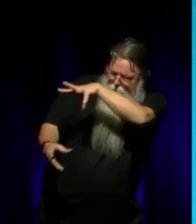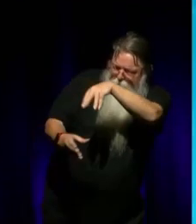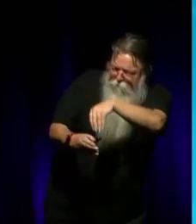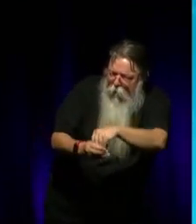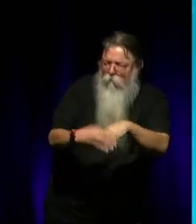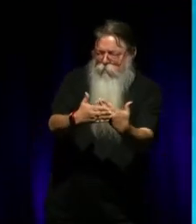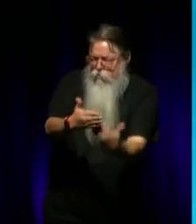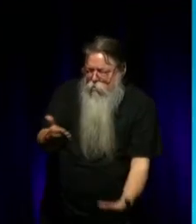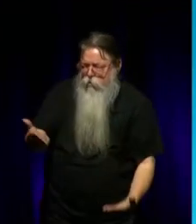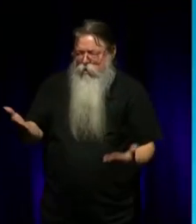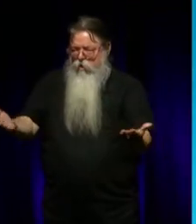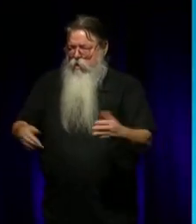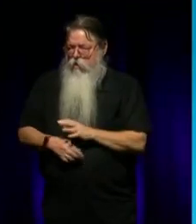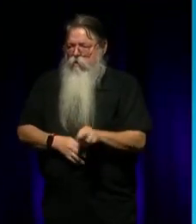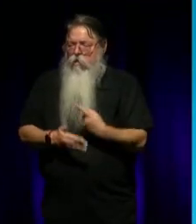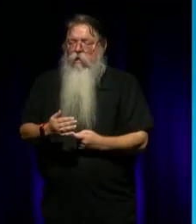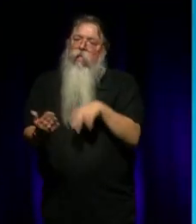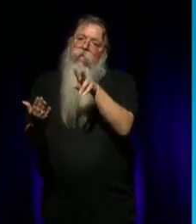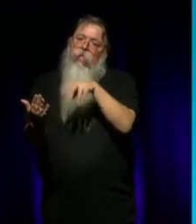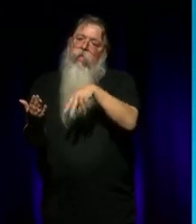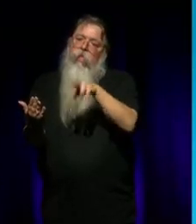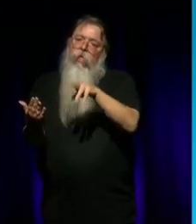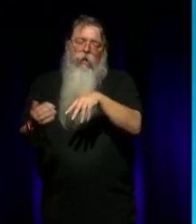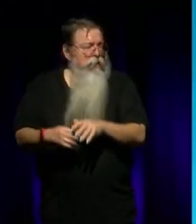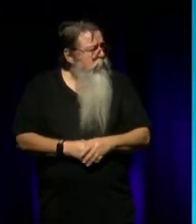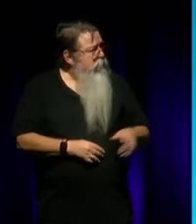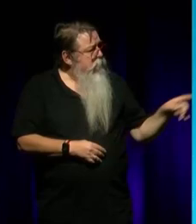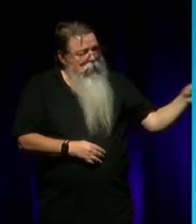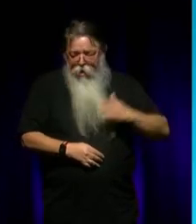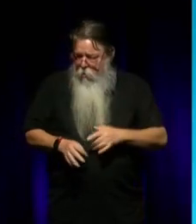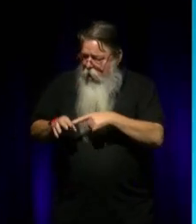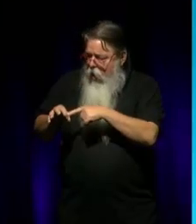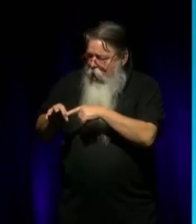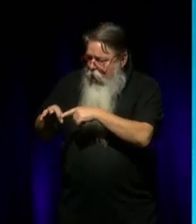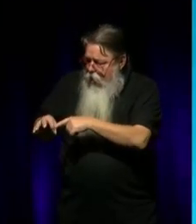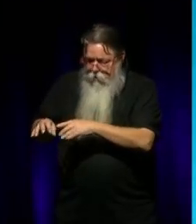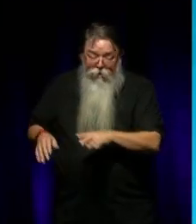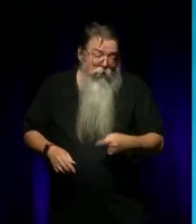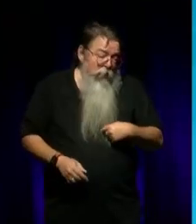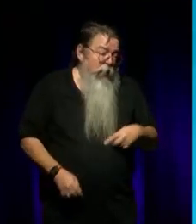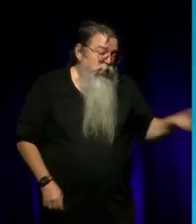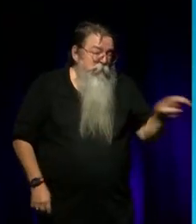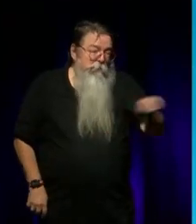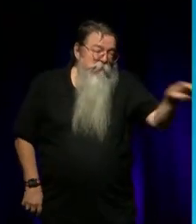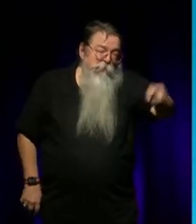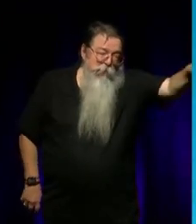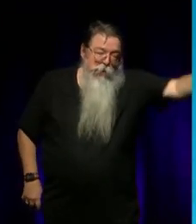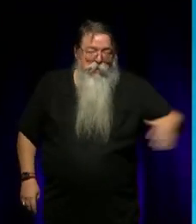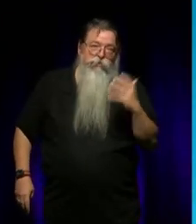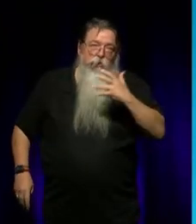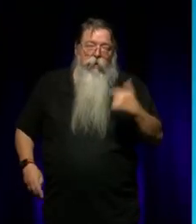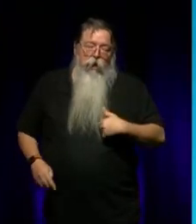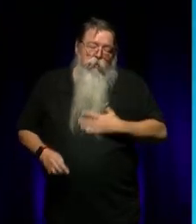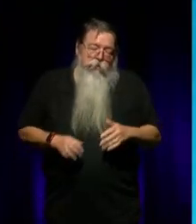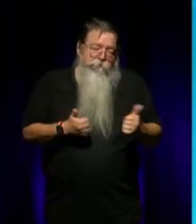space. Anyway... I want to ask you about the company going to country on a regular basis, but we do need to... Okay. I did want to finish that, but